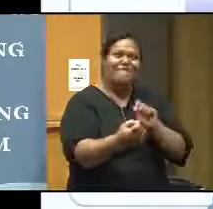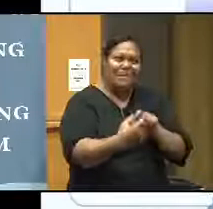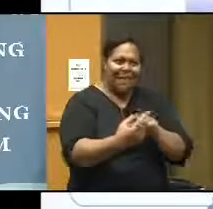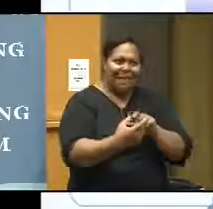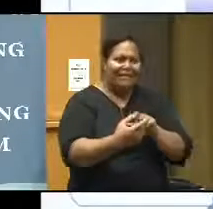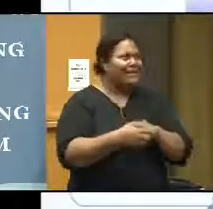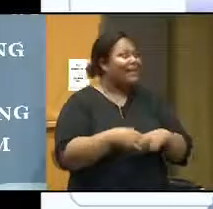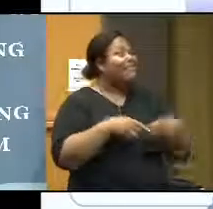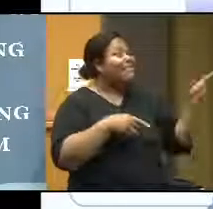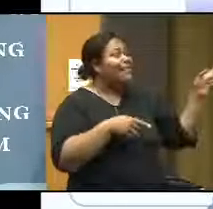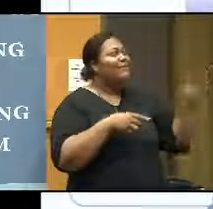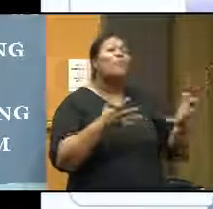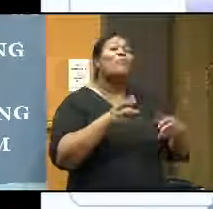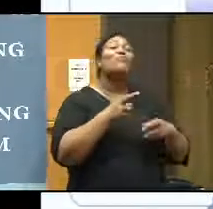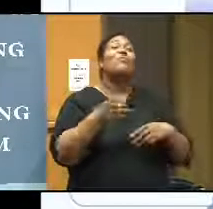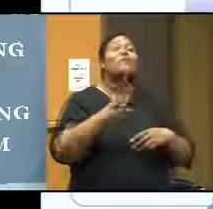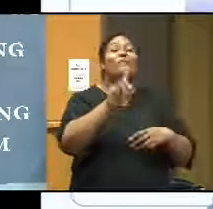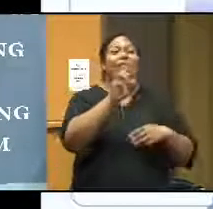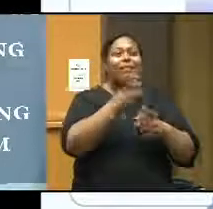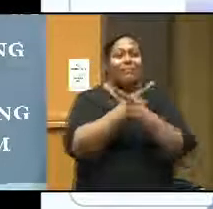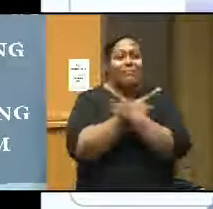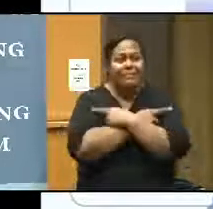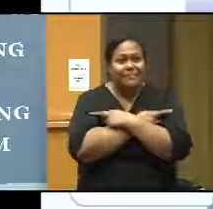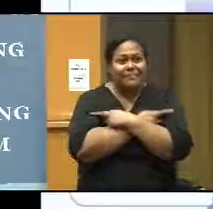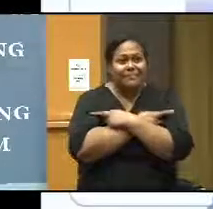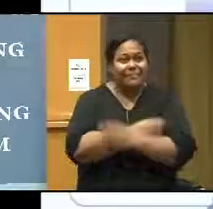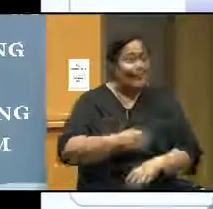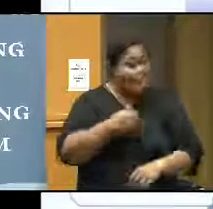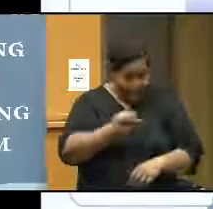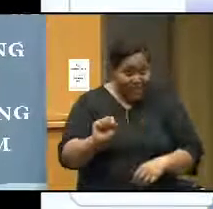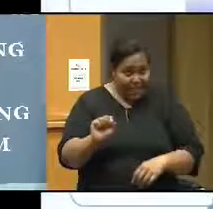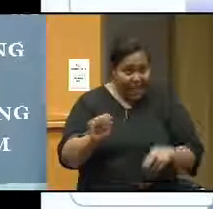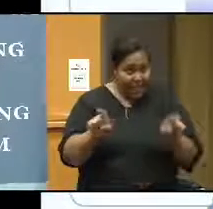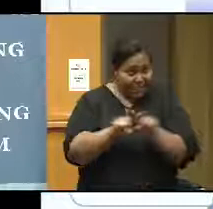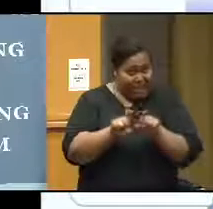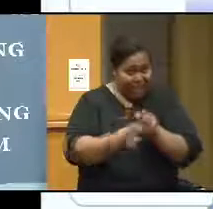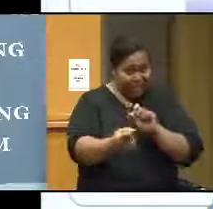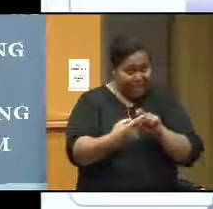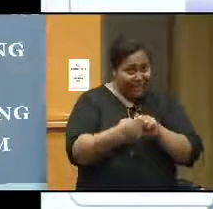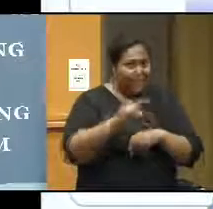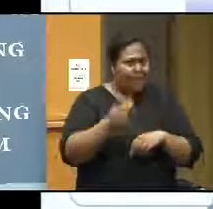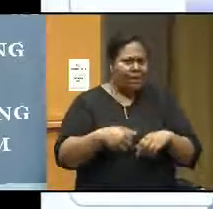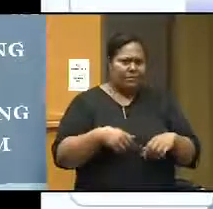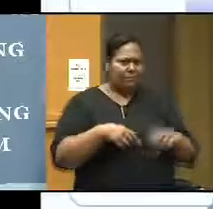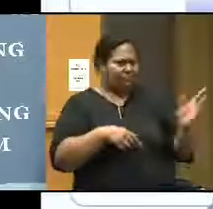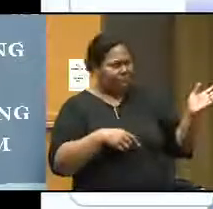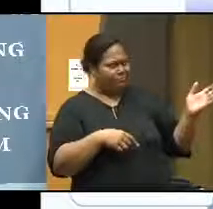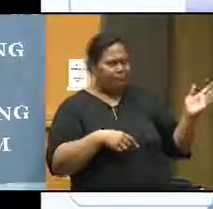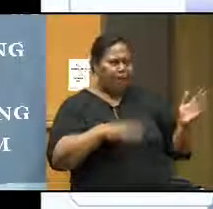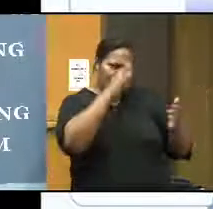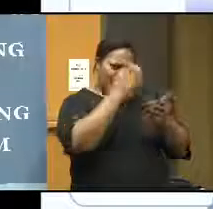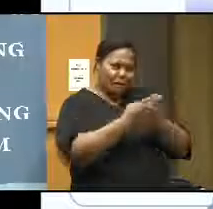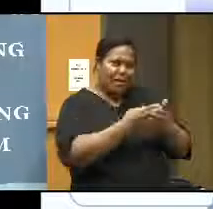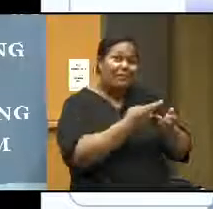And this is where the word respectful comes. Okay? You still give the same feedback, but then that looks very nice for students to read it and